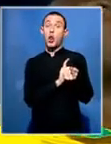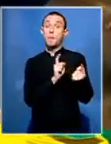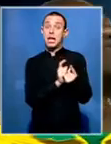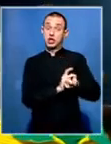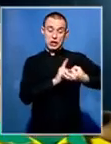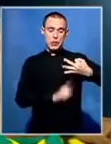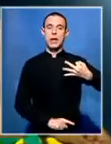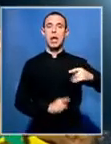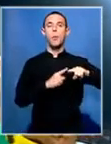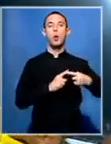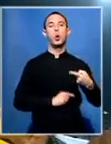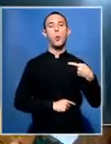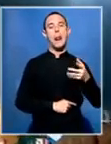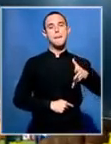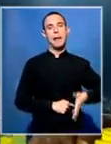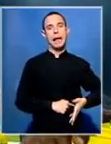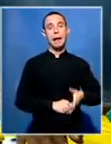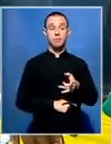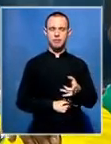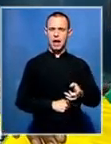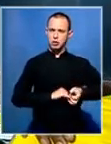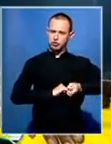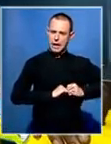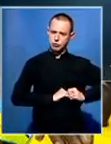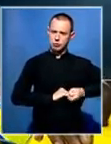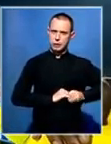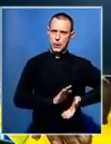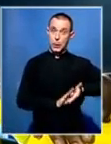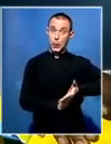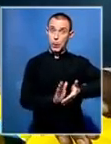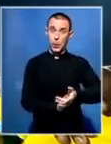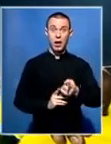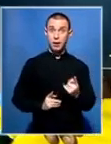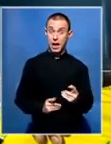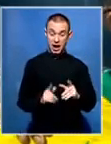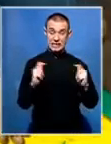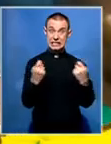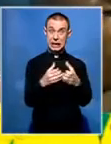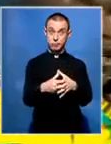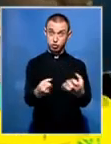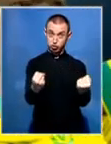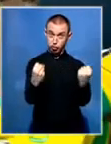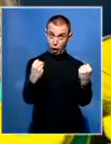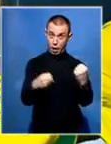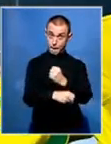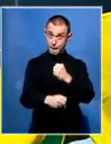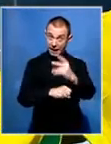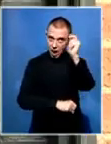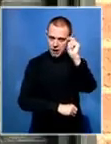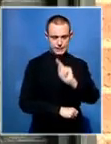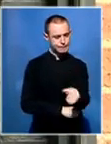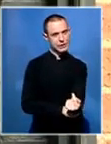Although Bafana Bafana were competitive in Okotole Guinea, it takes several years to build a championship winning side. Overall,